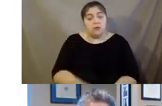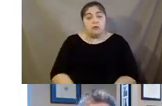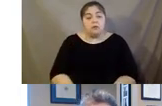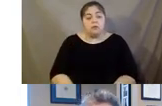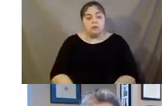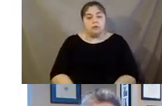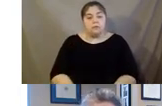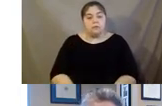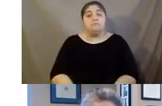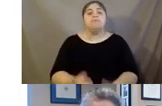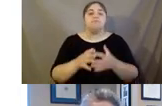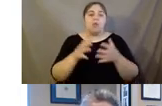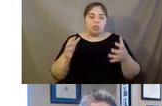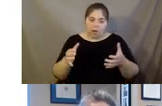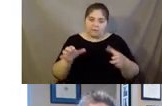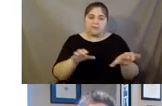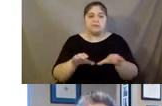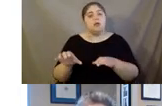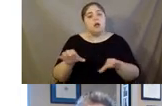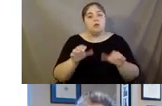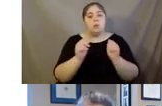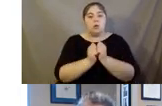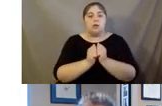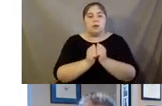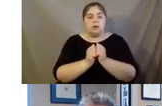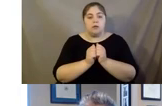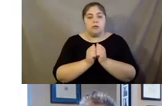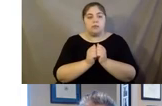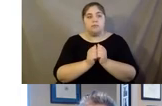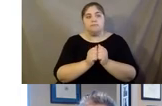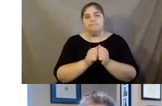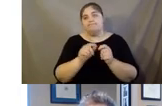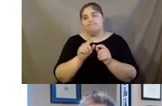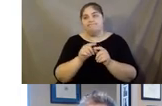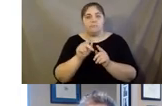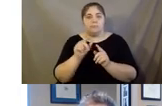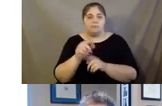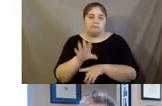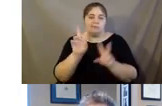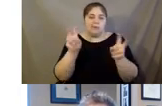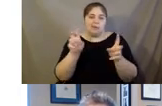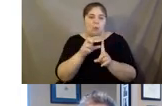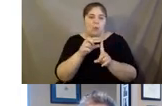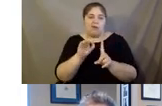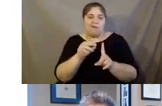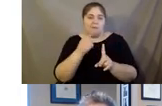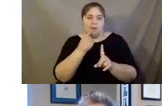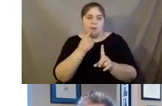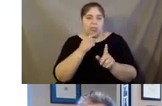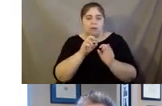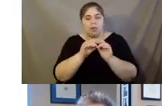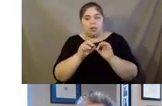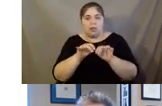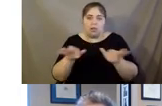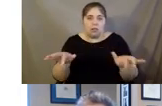A lot of it is done with word of mouth and we put